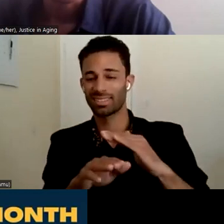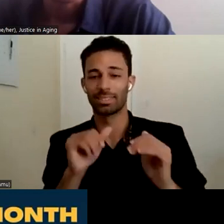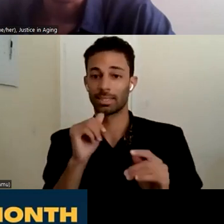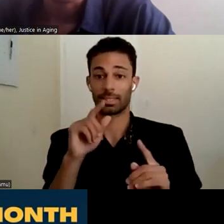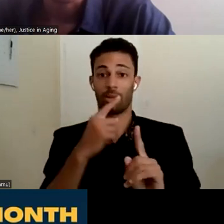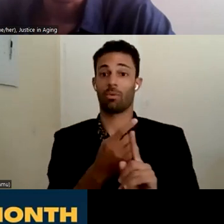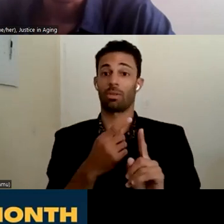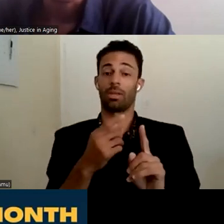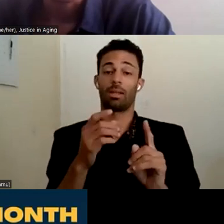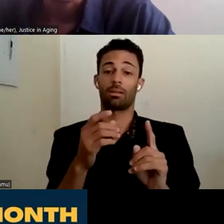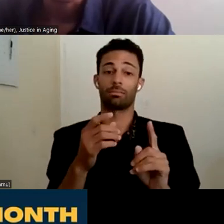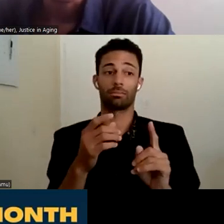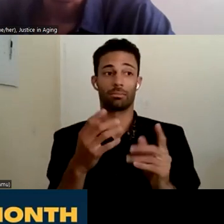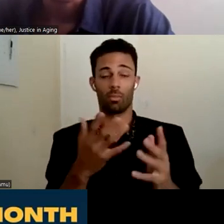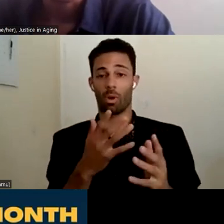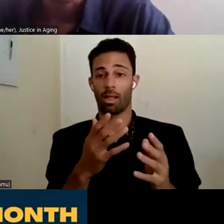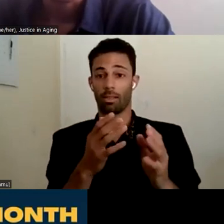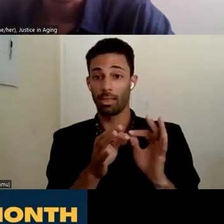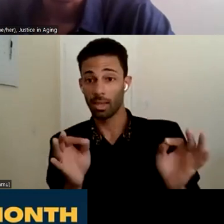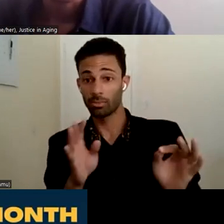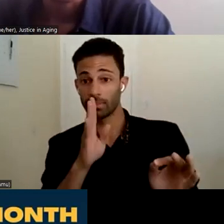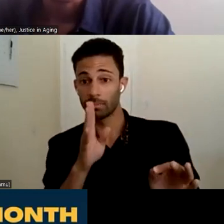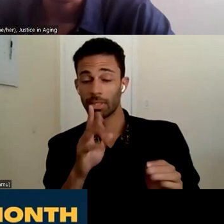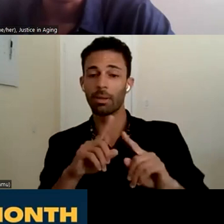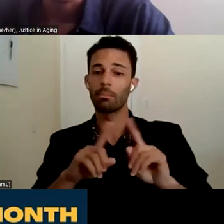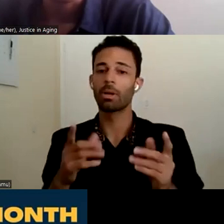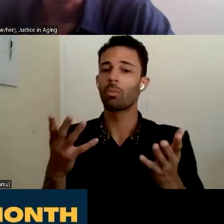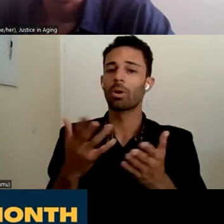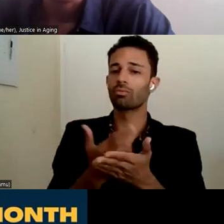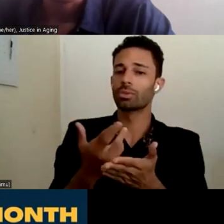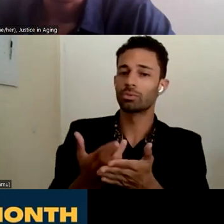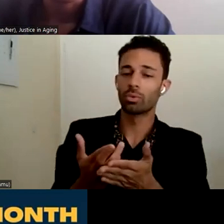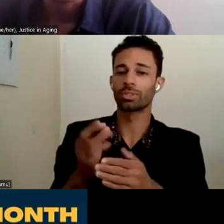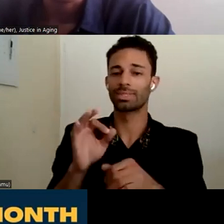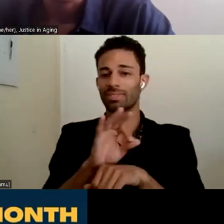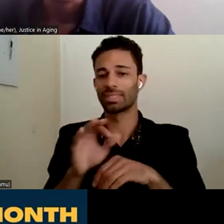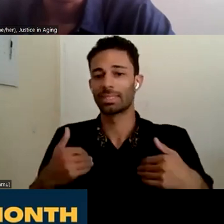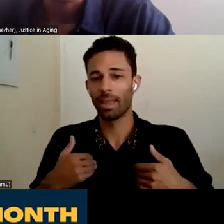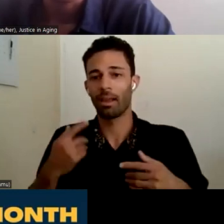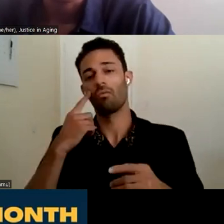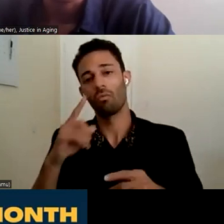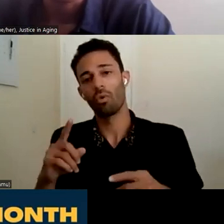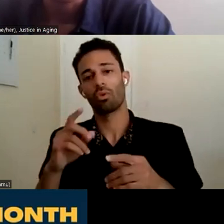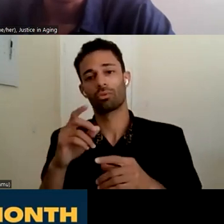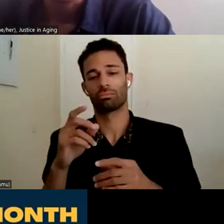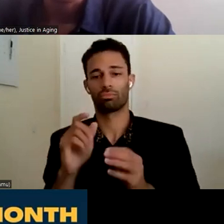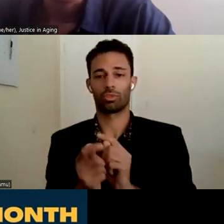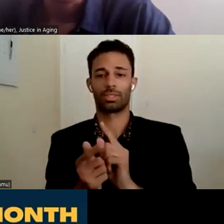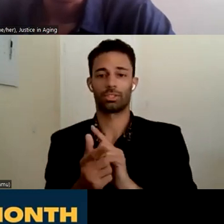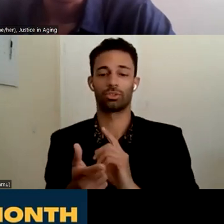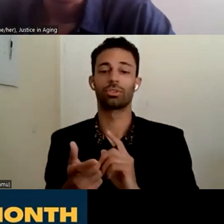the translator might be speaking or what, what resources facilities have for translation, but also thinking about